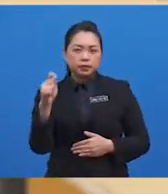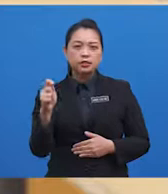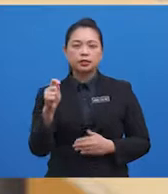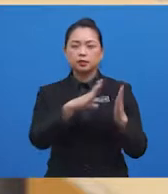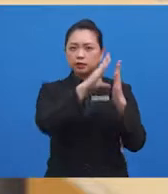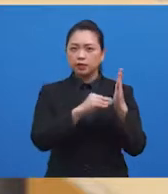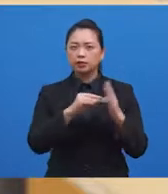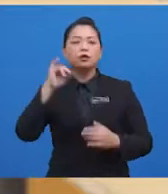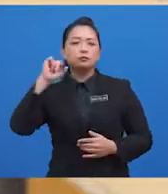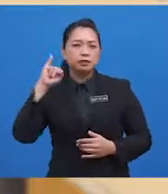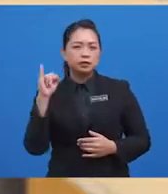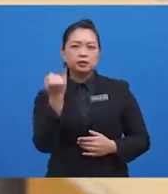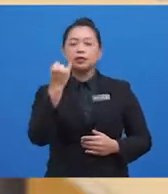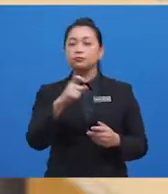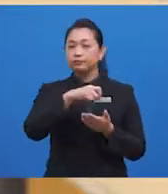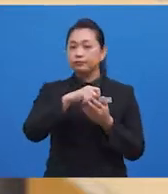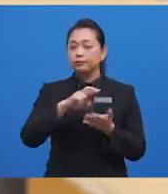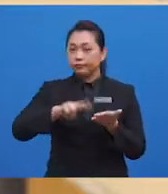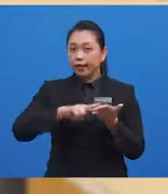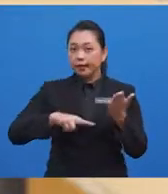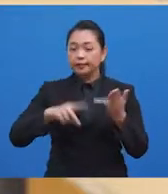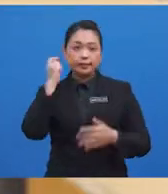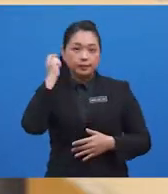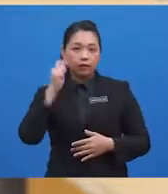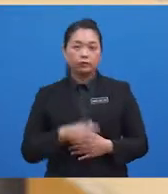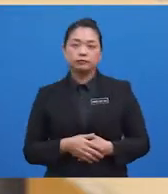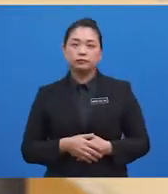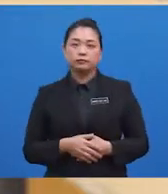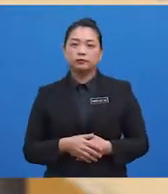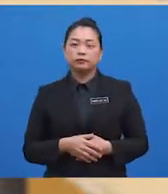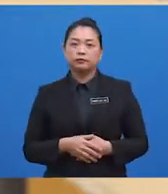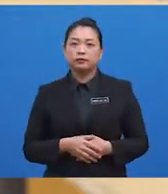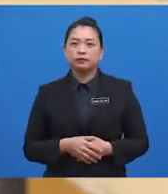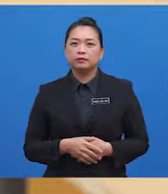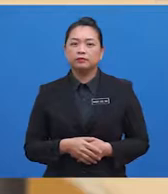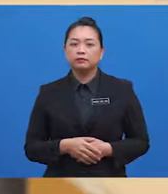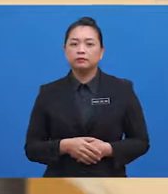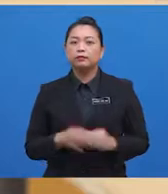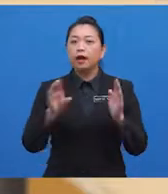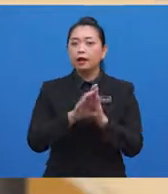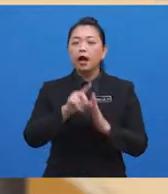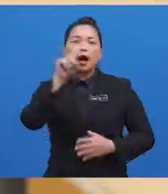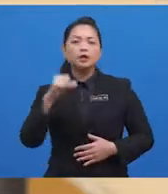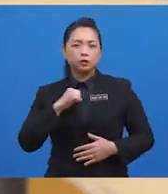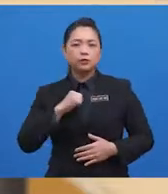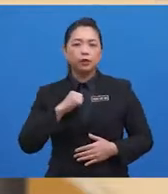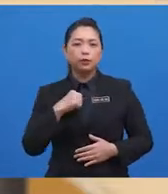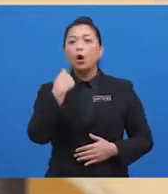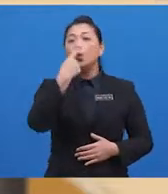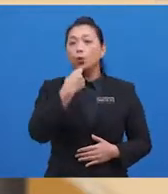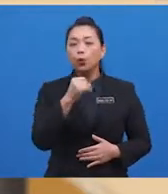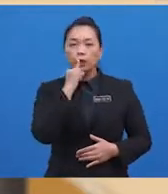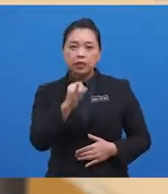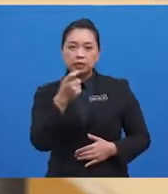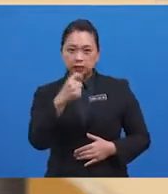I've just read to you, a reader could form signpost questions. For example, ask yourself who is